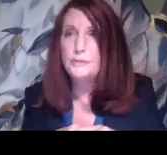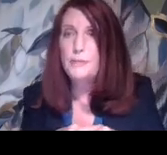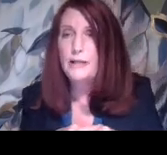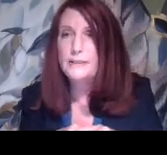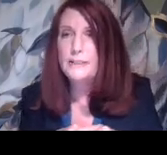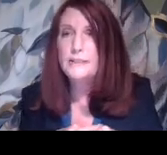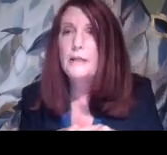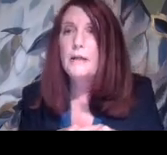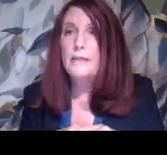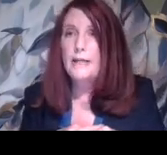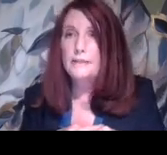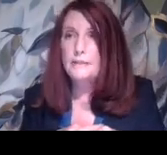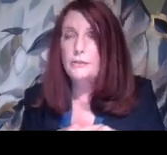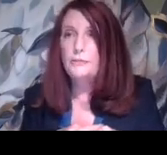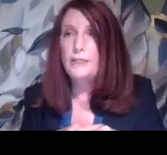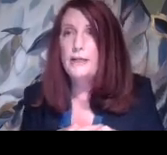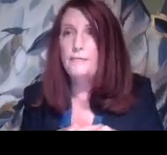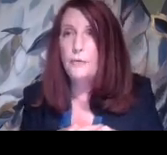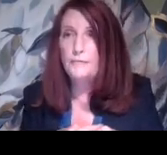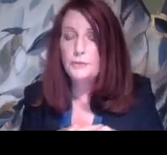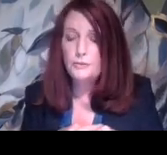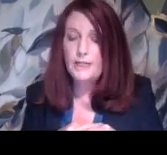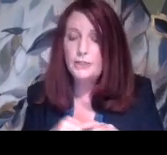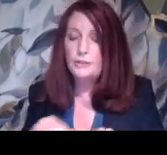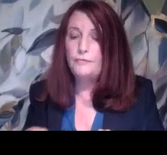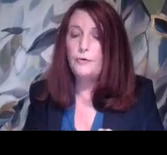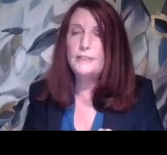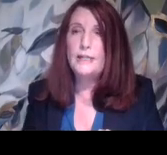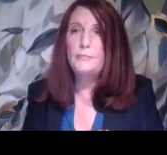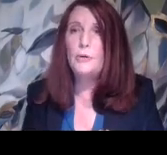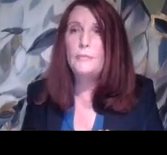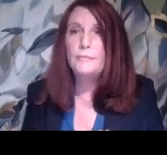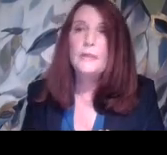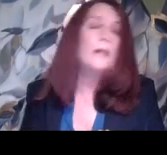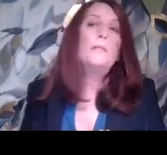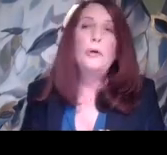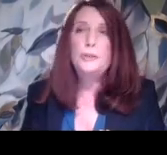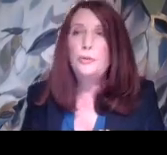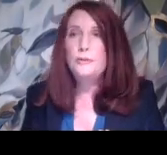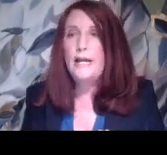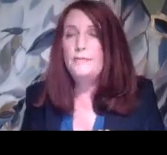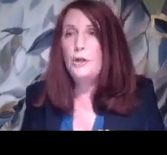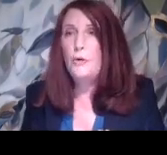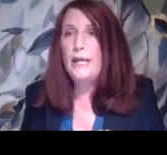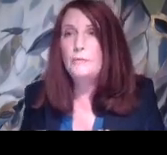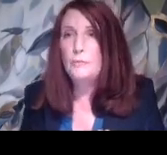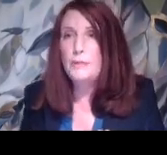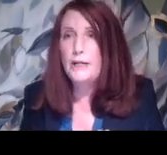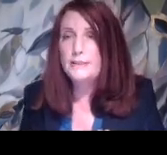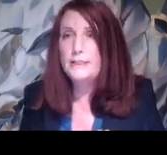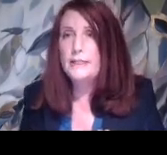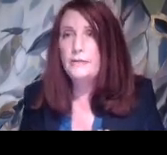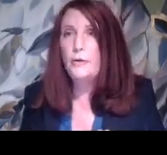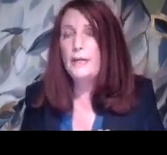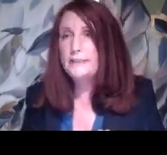to rules and policies that could be a form of discrimination. For example, most schools have a no animal